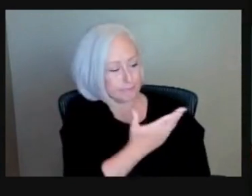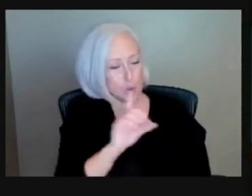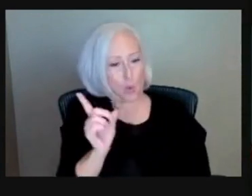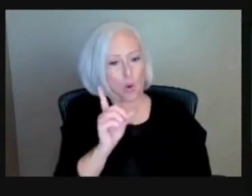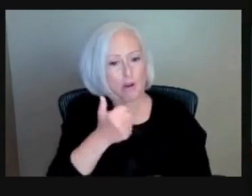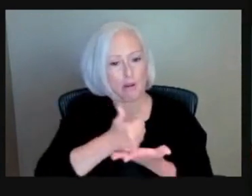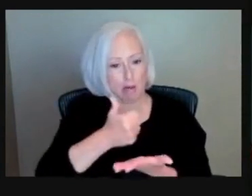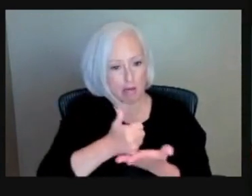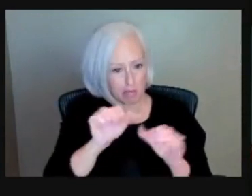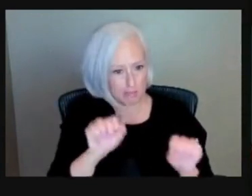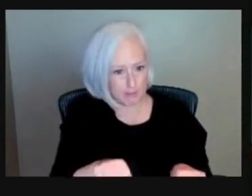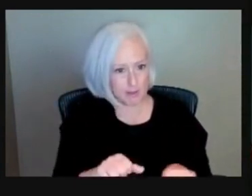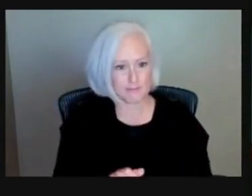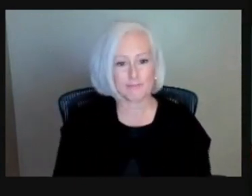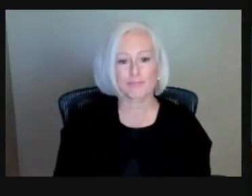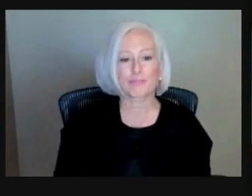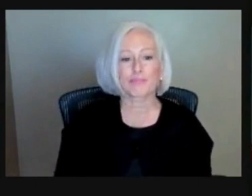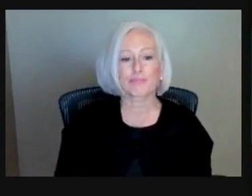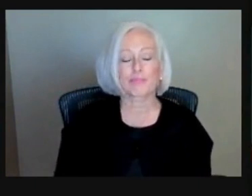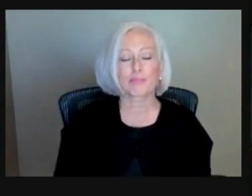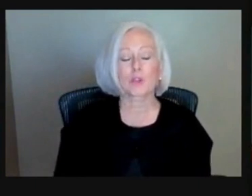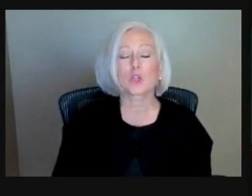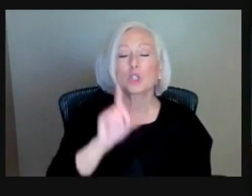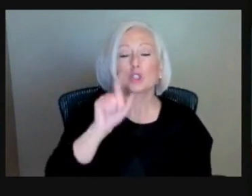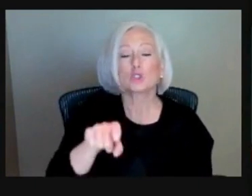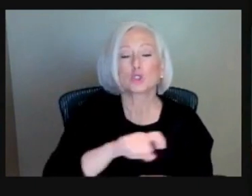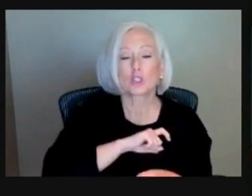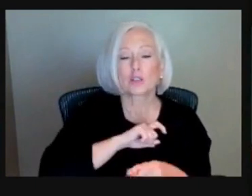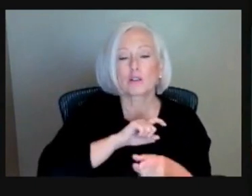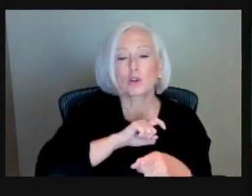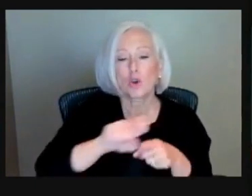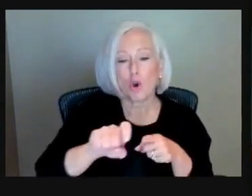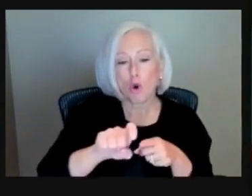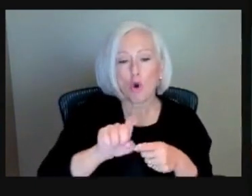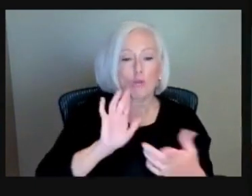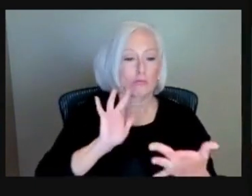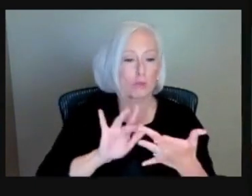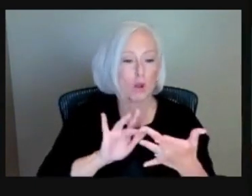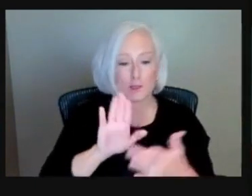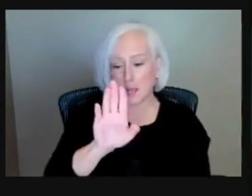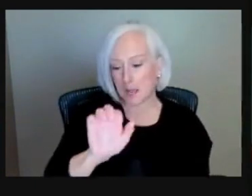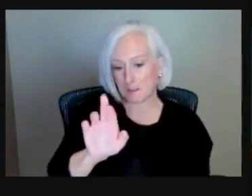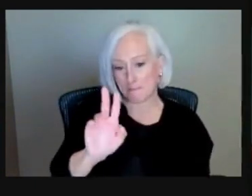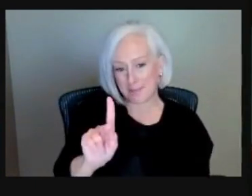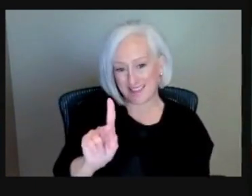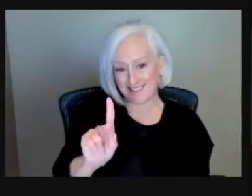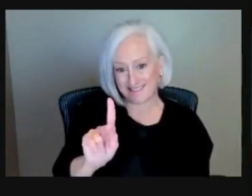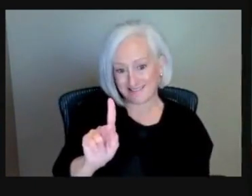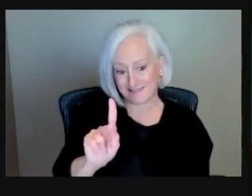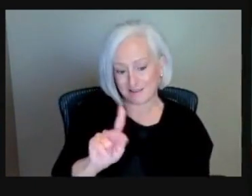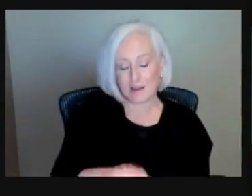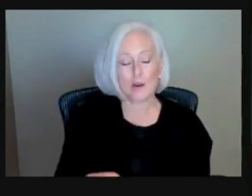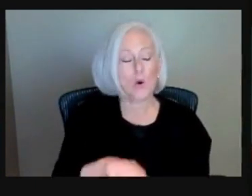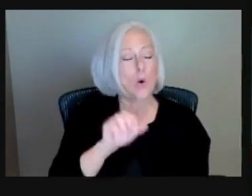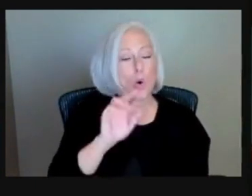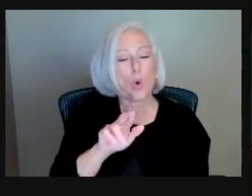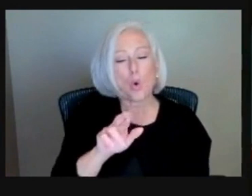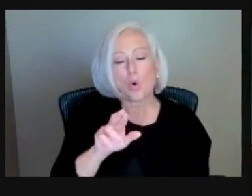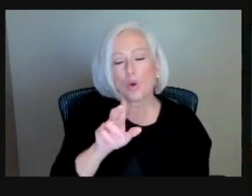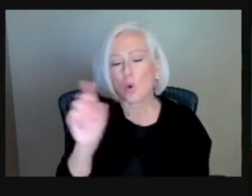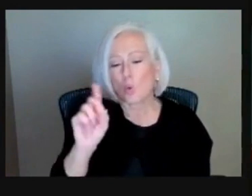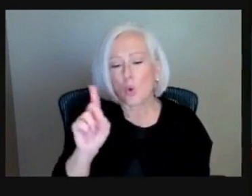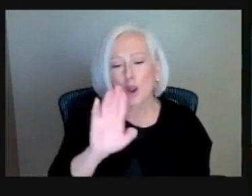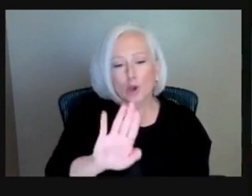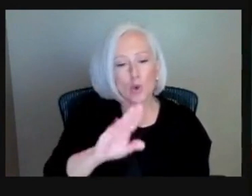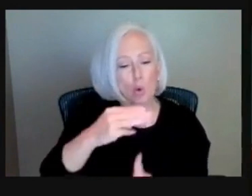well. This is your servicer, your mortgage company. Who do you make your payment to? I promise they do not fight. We